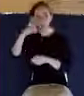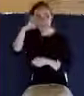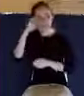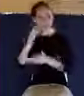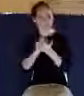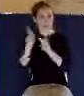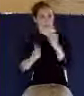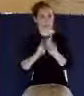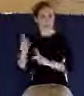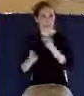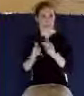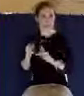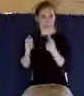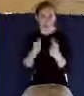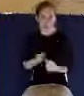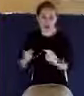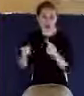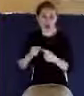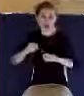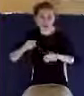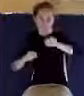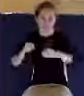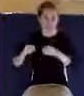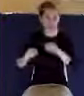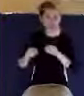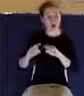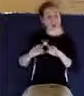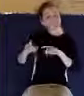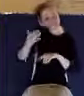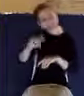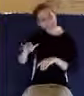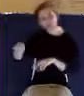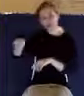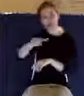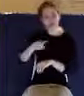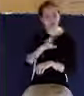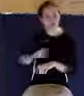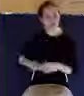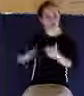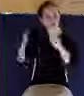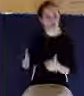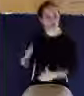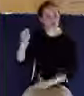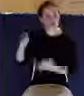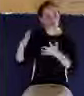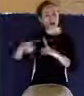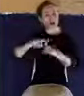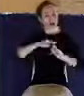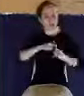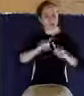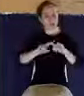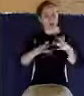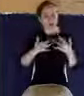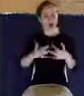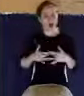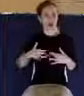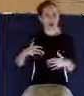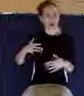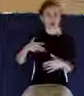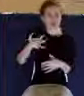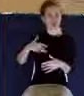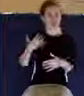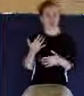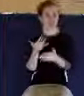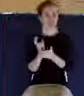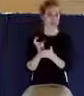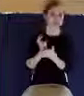Christians, and they don't ever really seem to get that clear assurance in their heart. They kind of, like Adrian Rogers used to